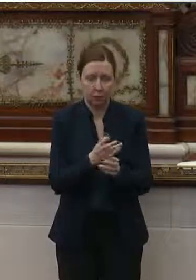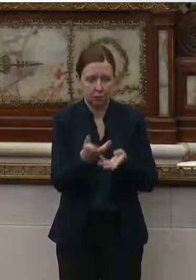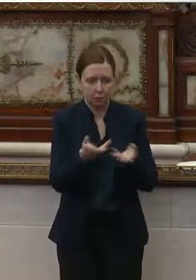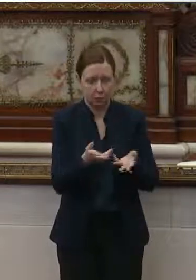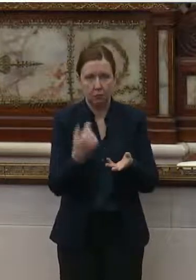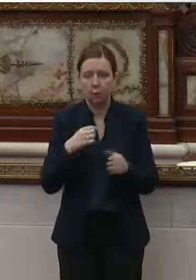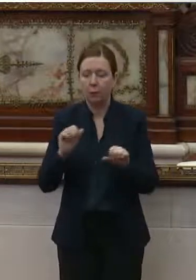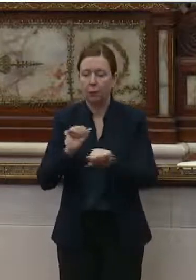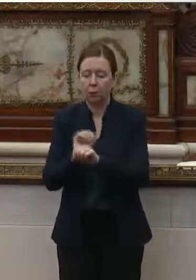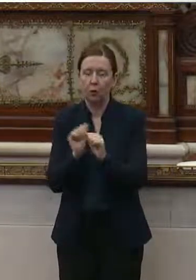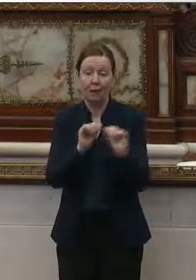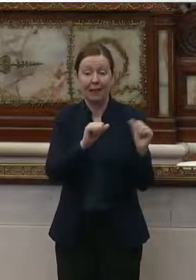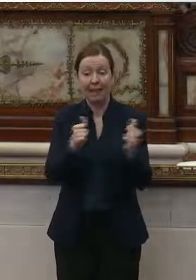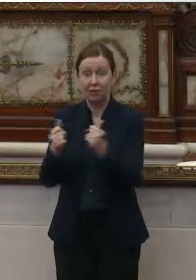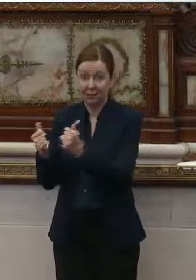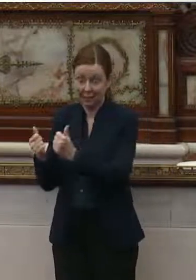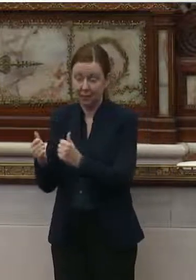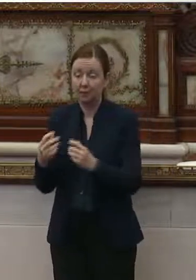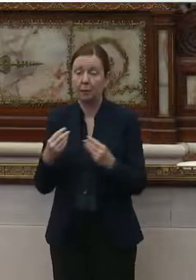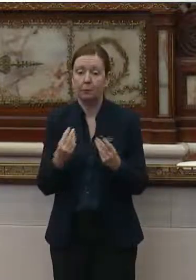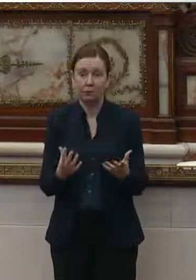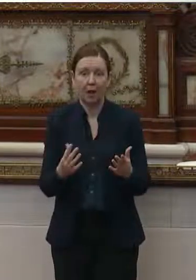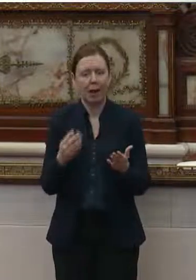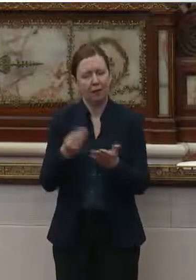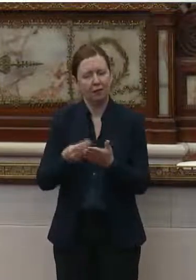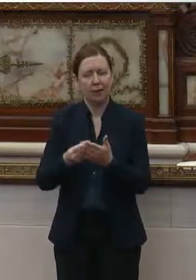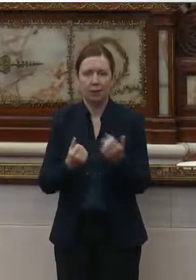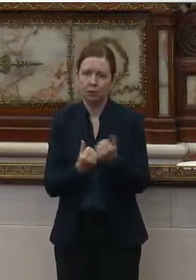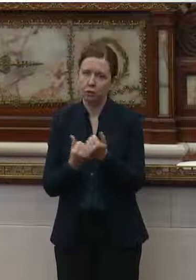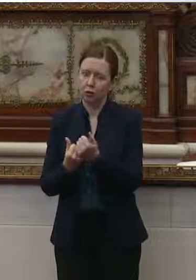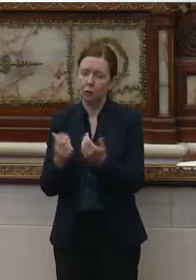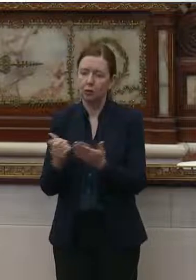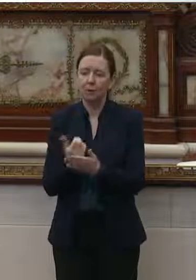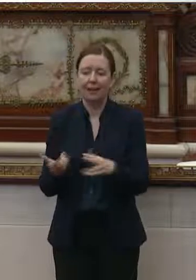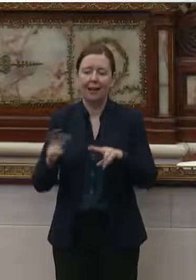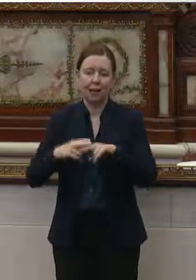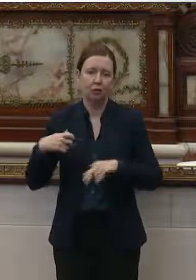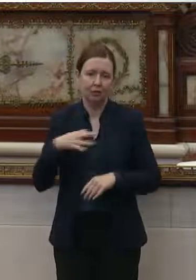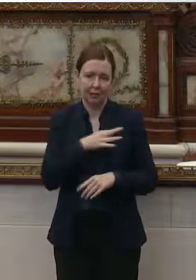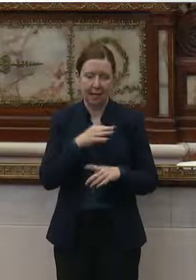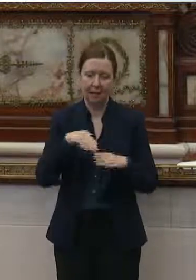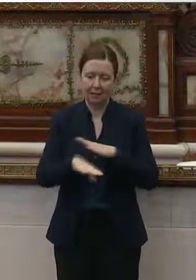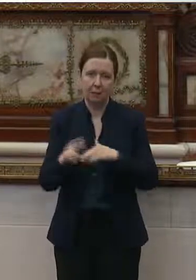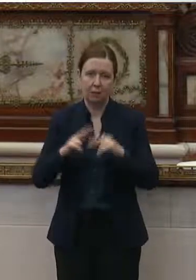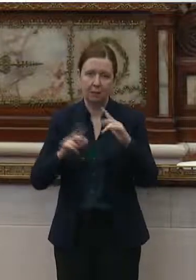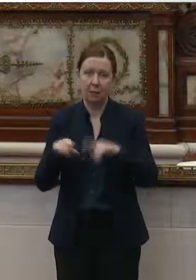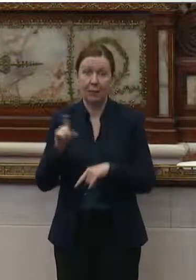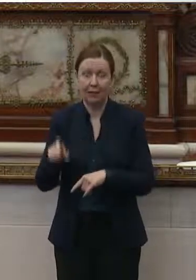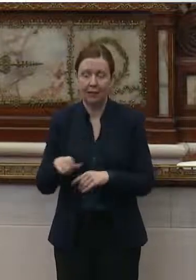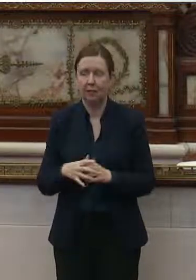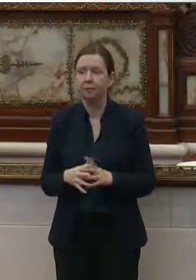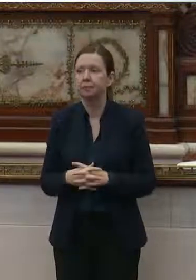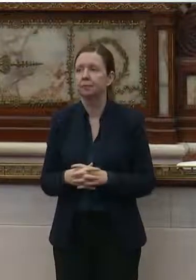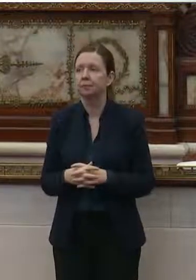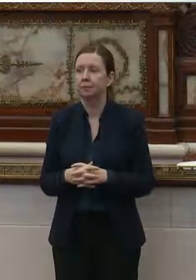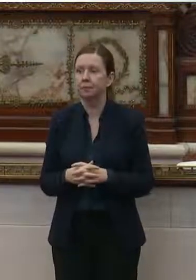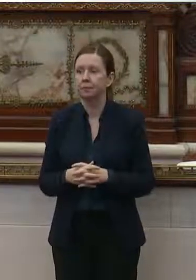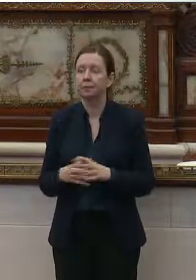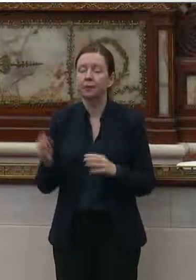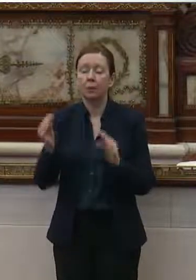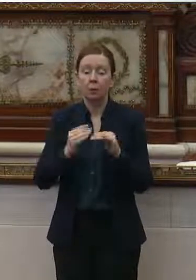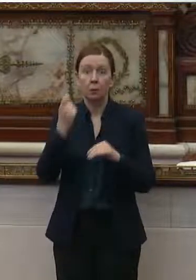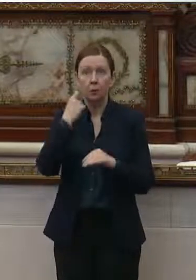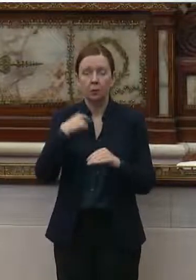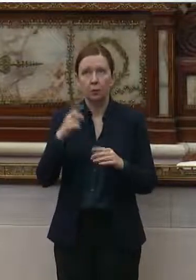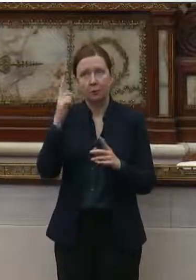also can work with agencies and even provide financial support to get extra staff into the building when that's needed. You know, more recently,